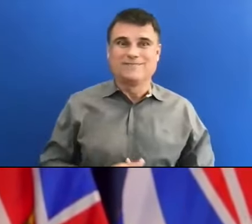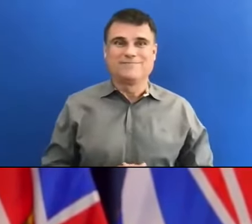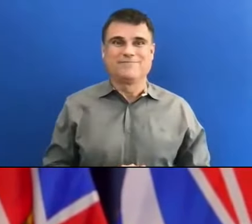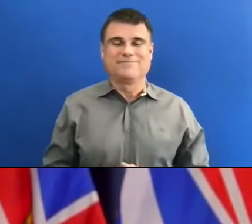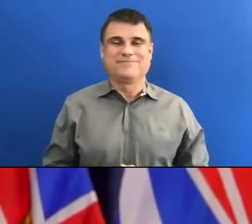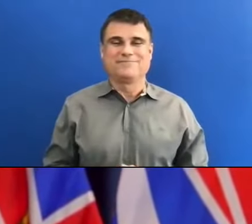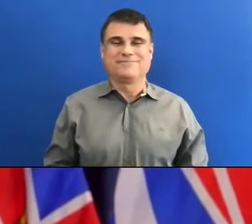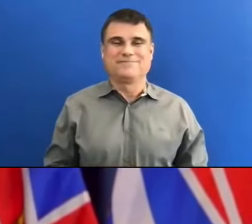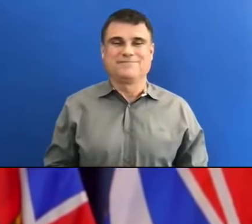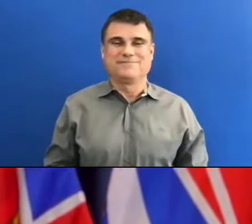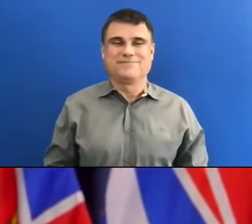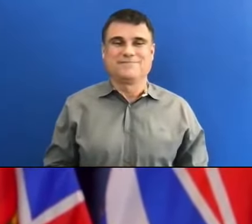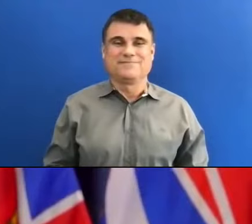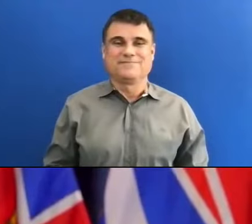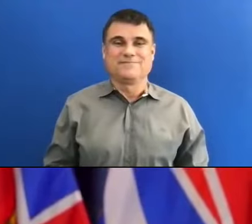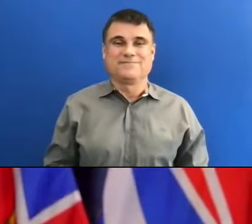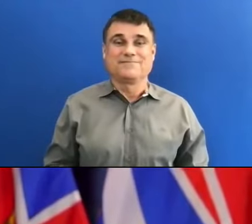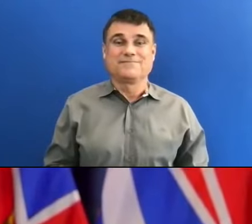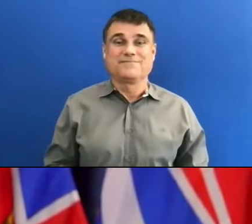Oh, look at this.